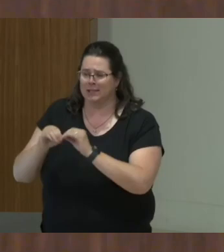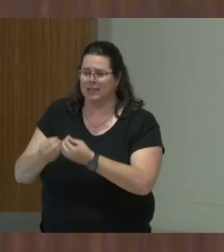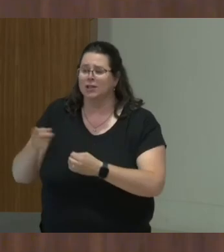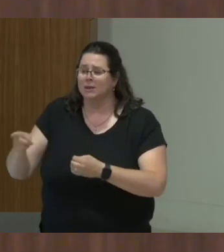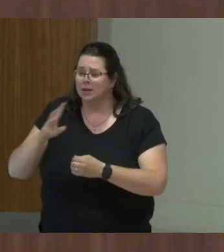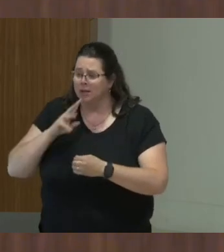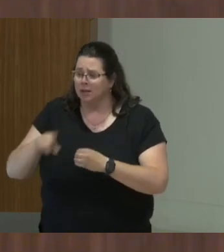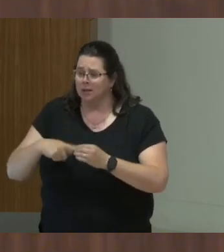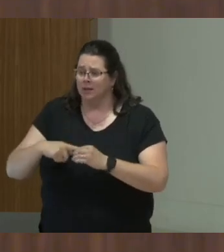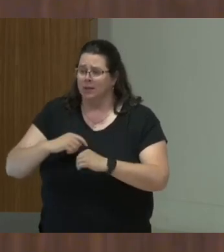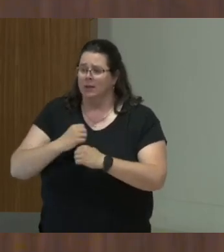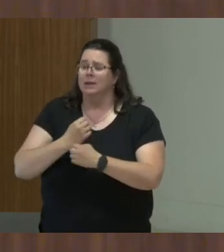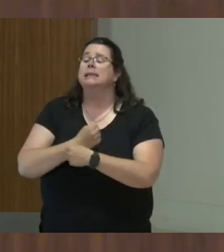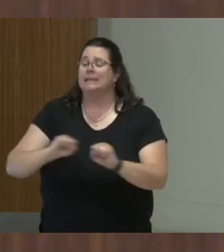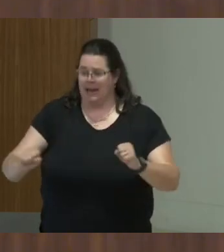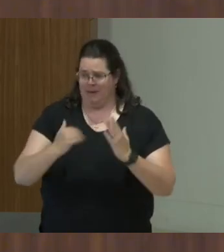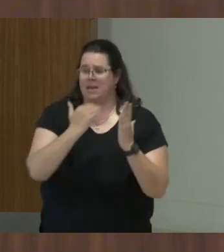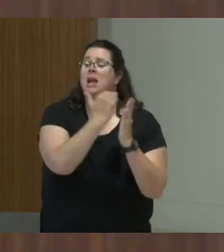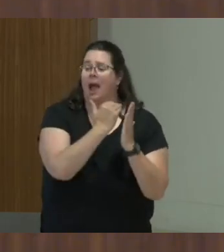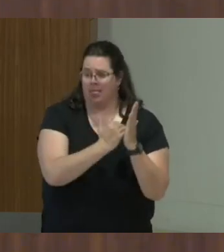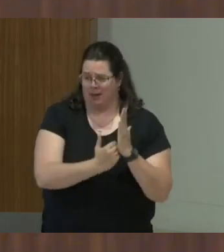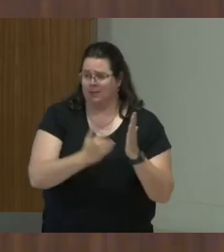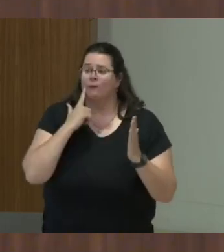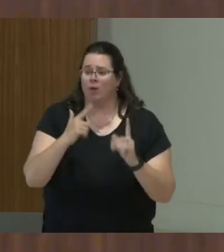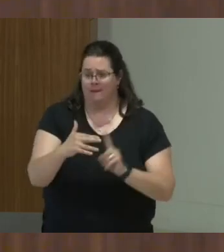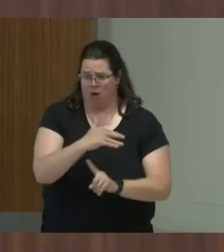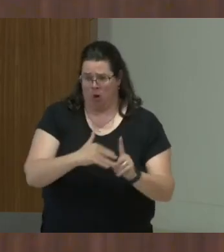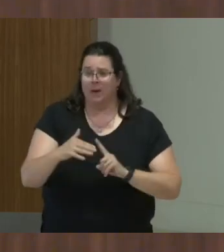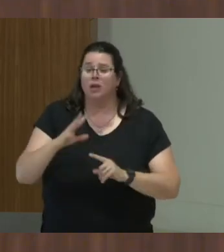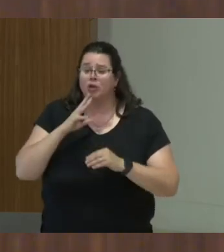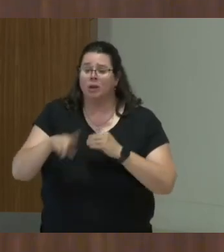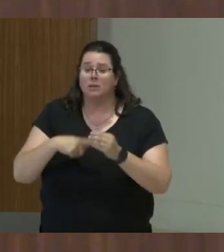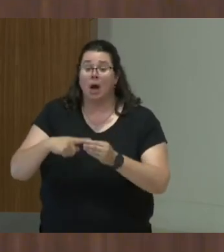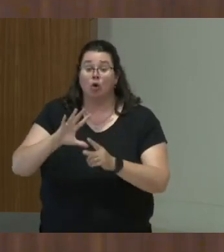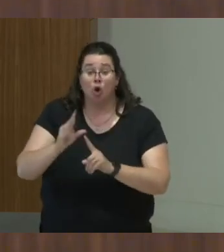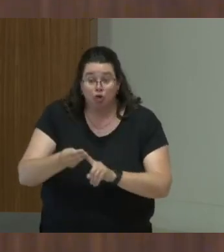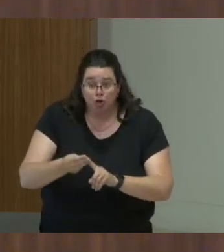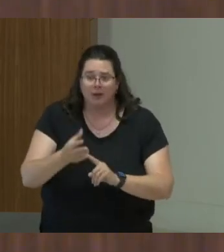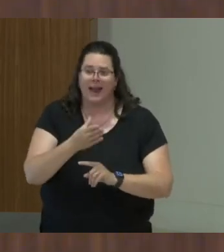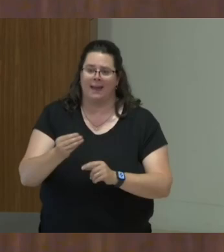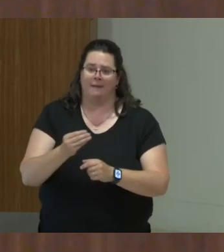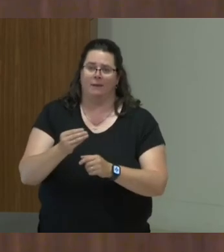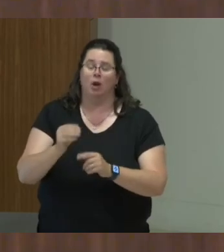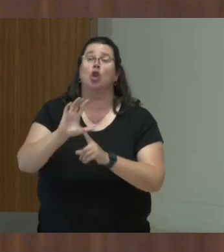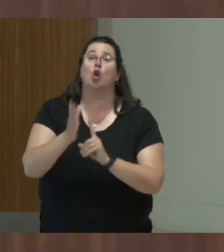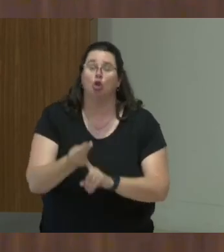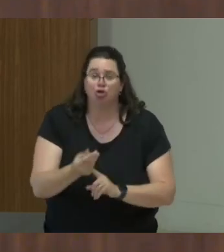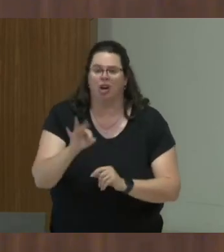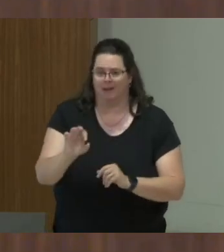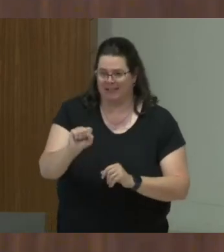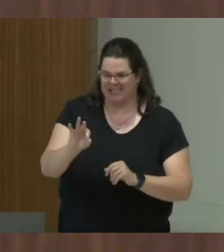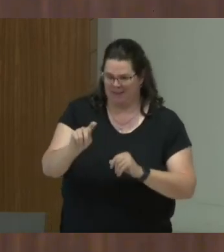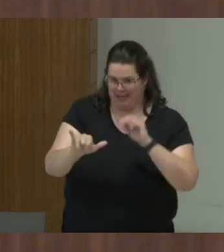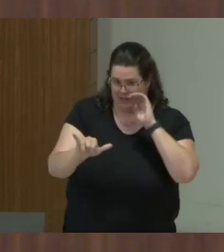and assessment of the safety and security requirements. And it talks about cultures of safety and awareness and vigilance.